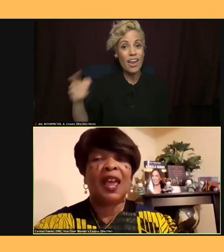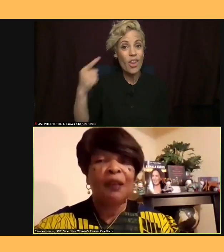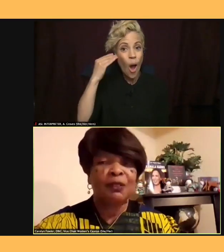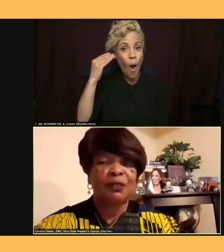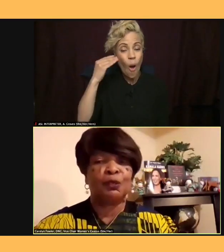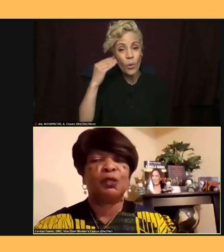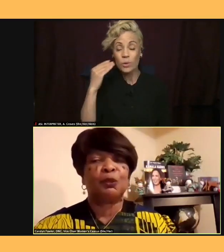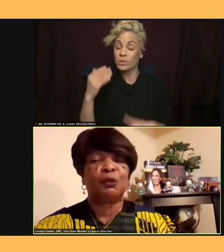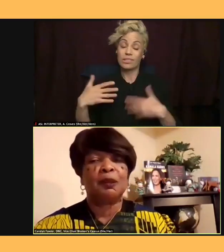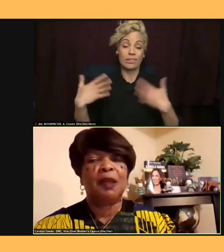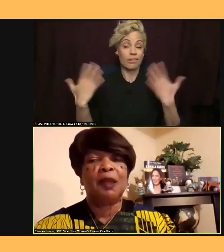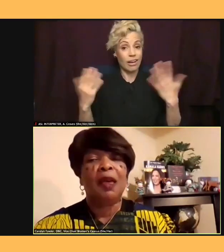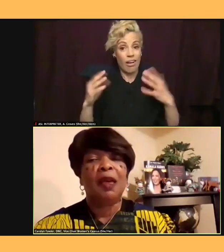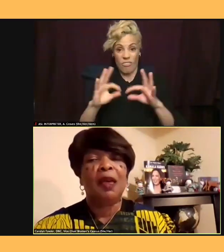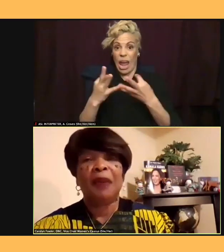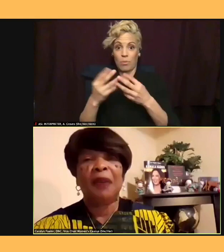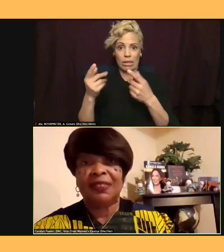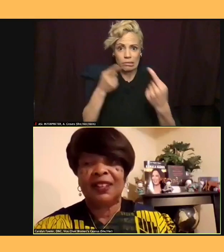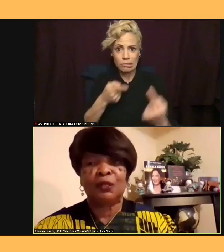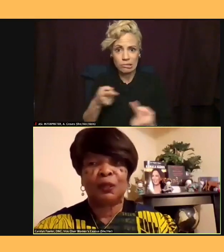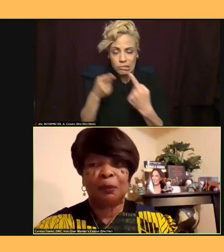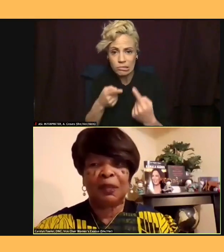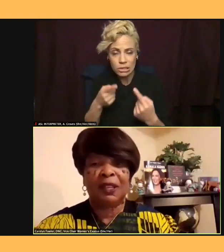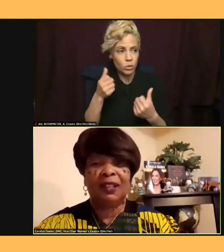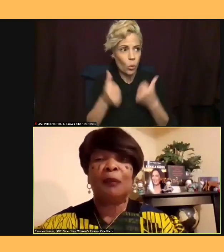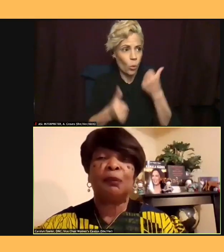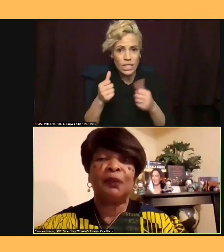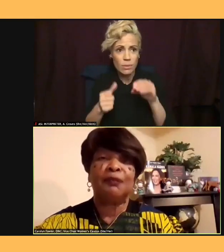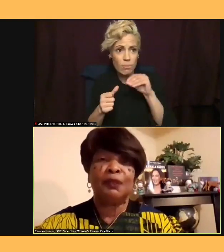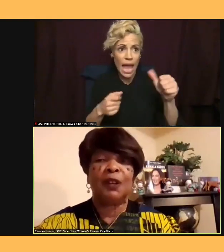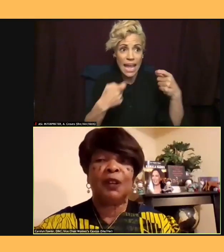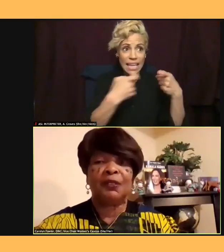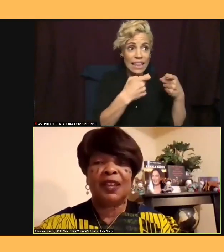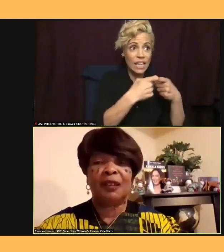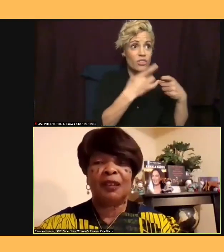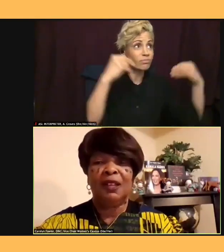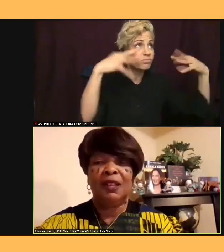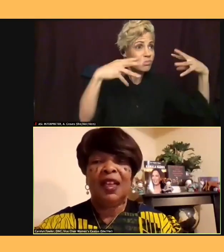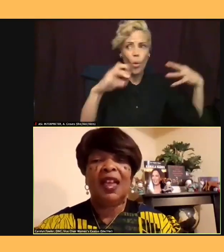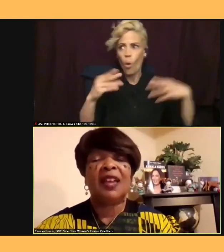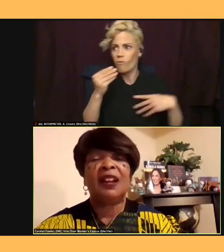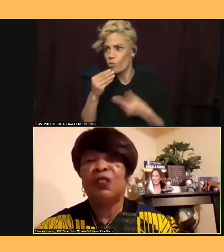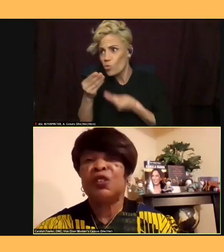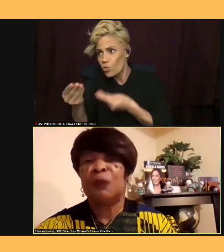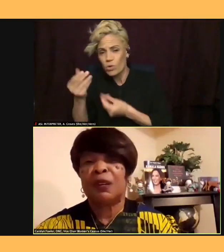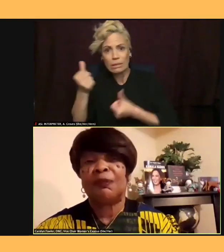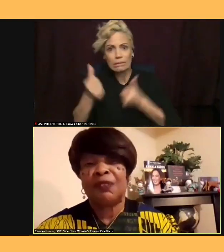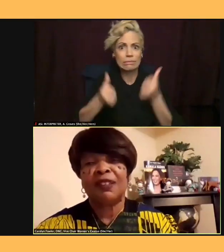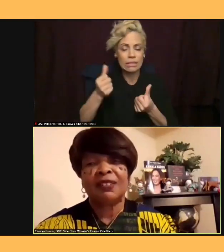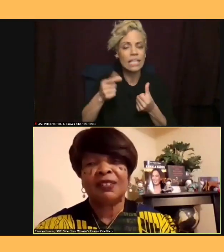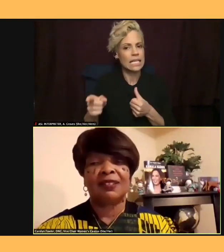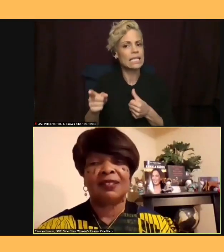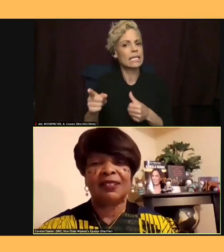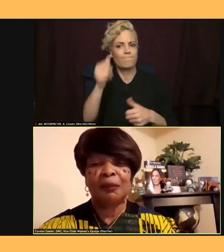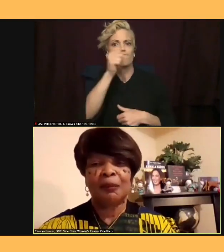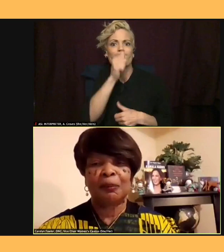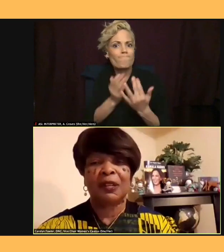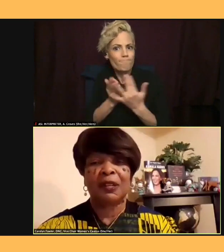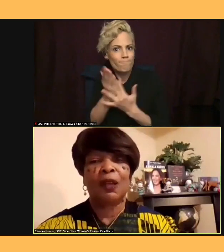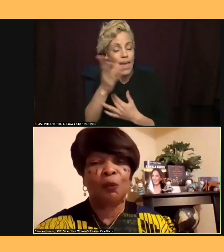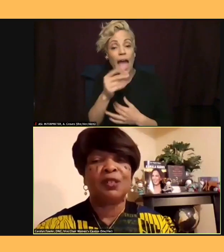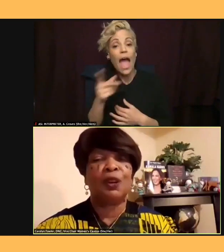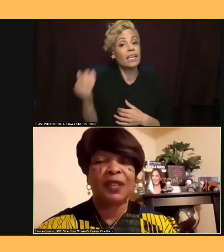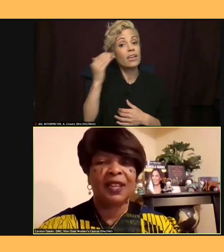paying the electric bill and putting food on the table and also what it feels like to sleep in a home with no heat